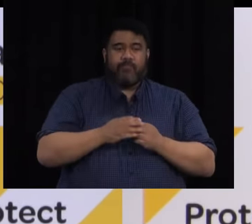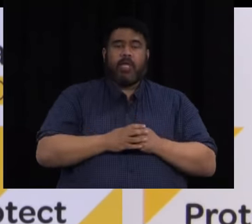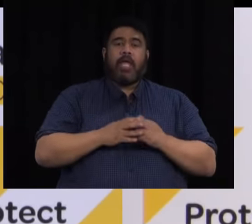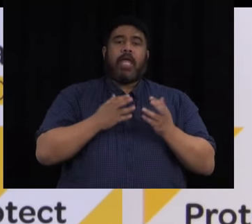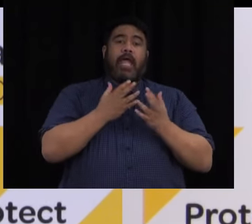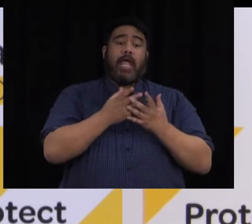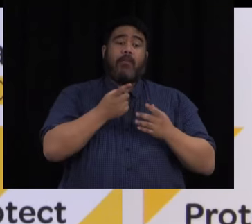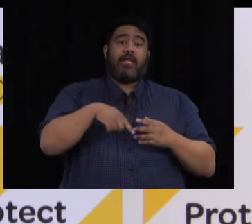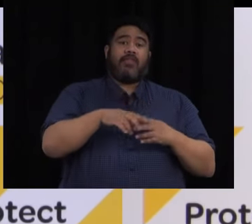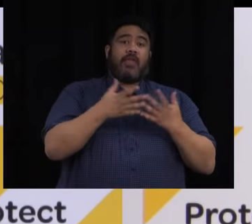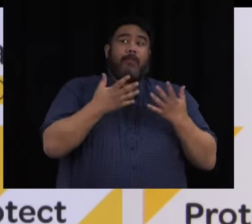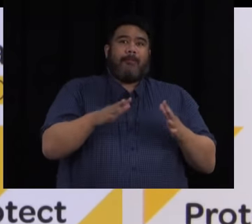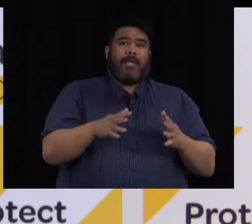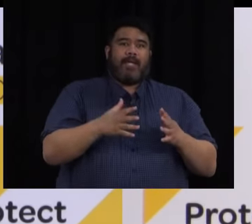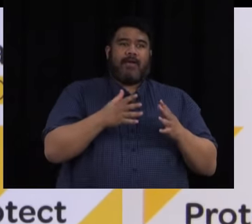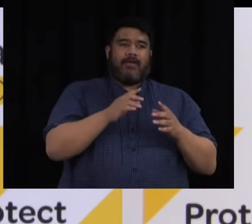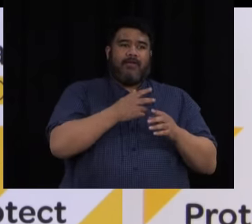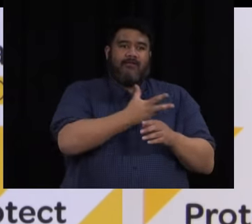transmitting to other people?